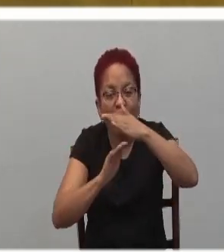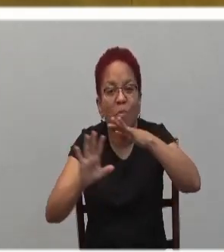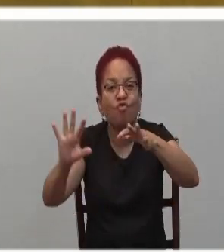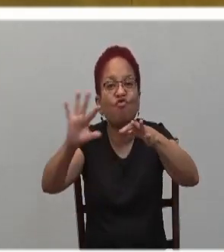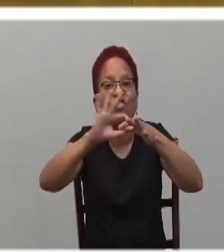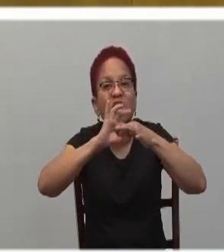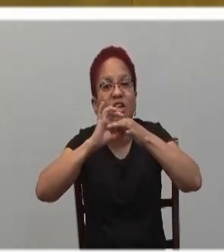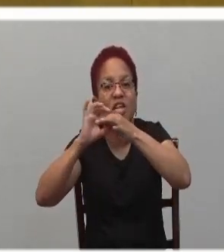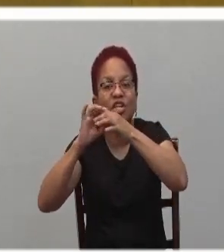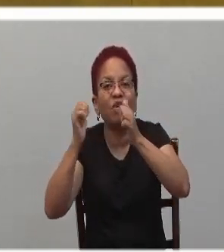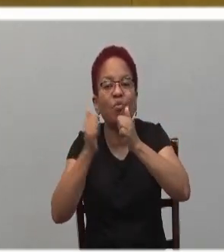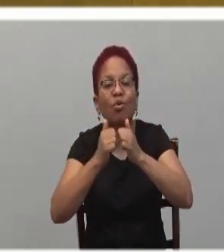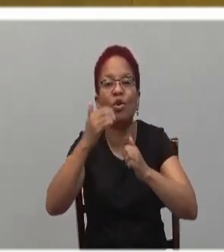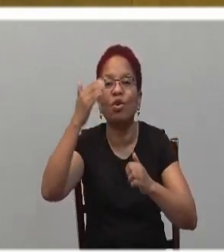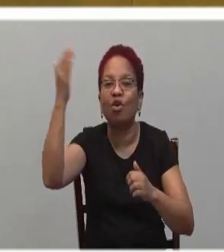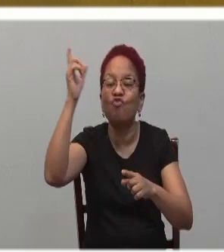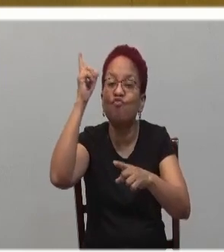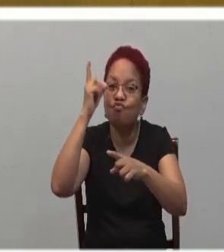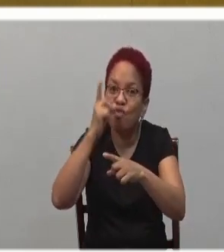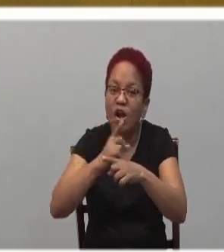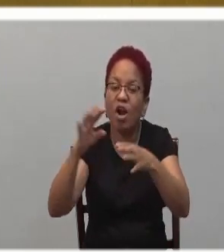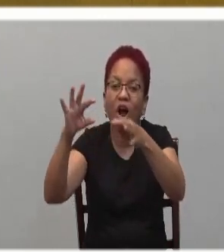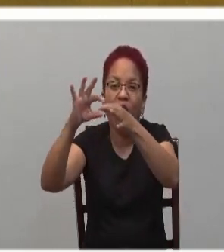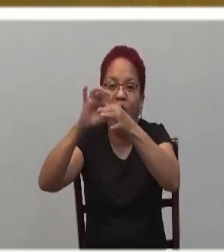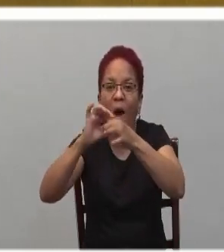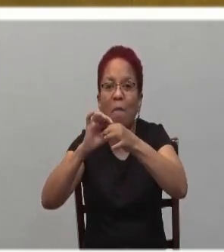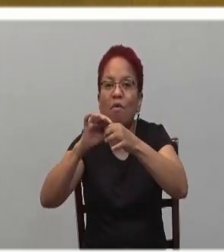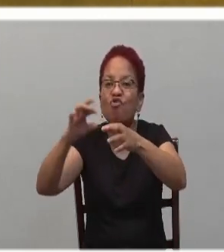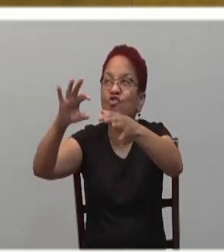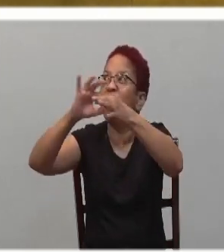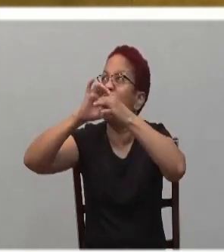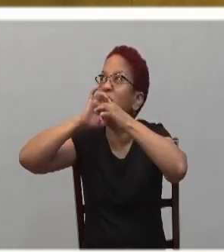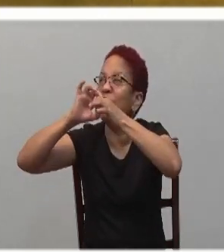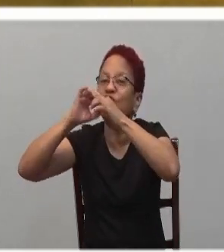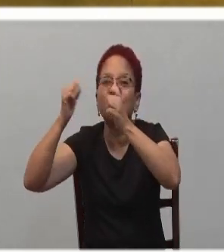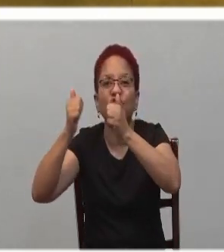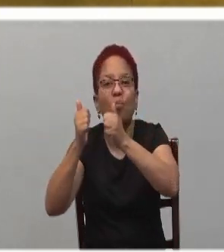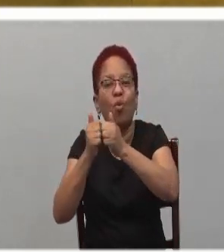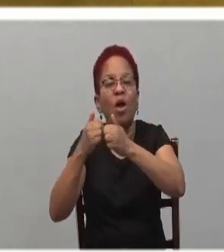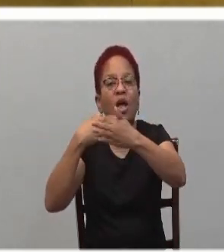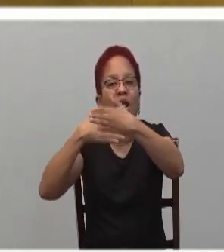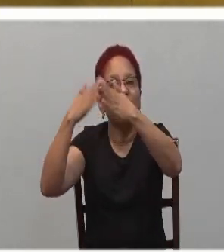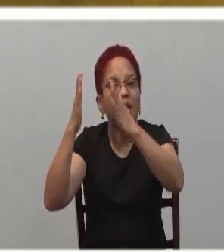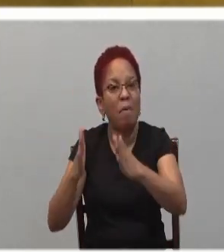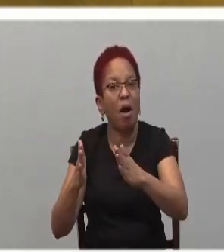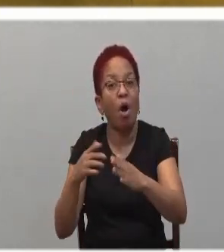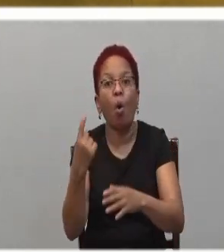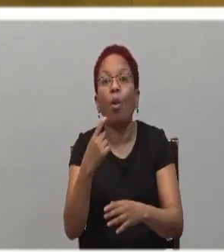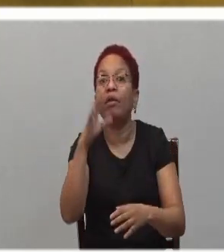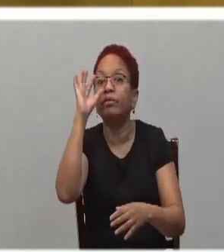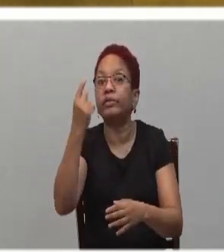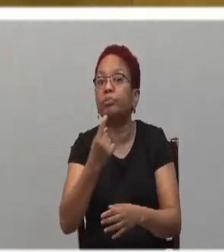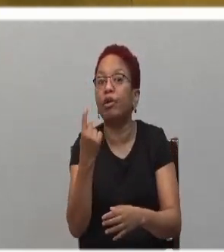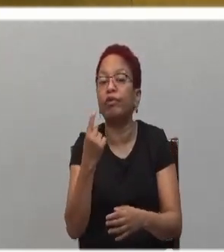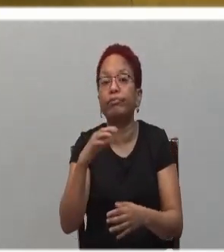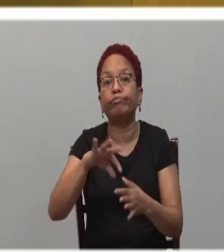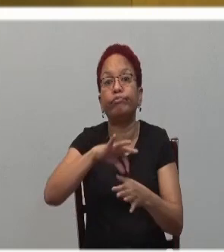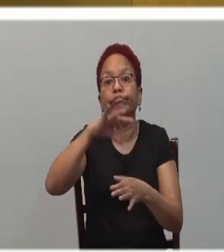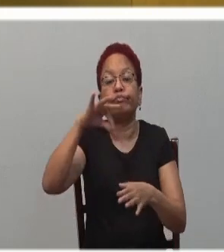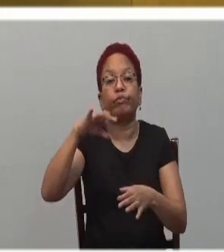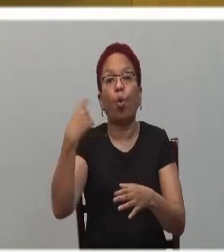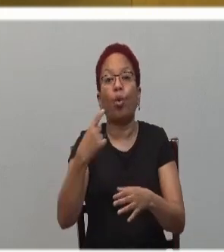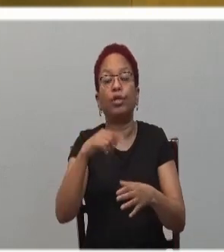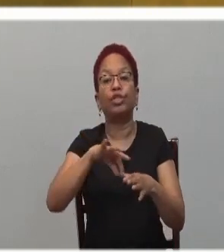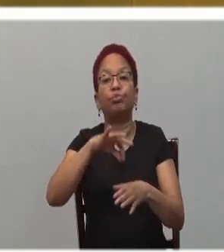God, right and humble relationship with our neighbor. It's only the spirit. It was only the